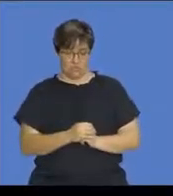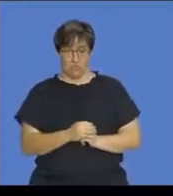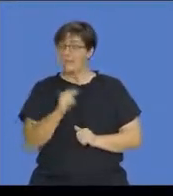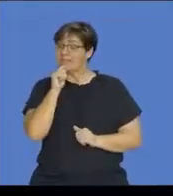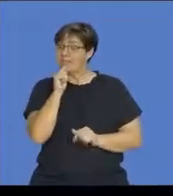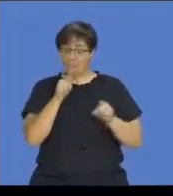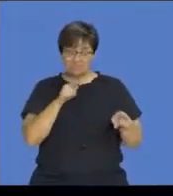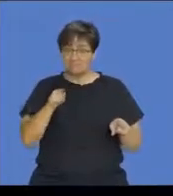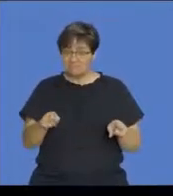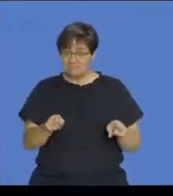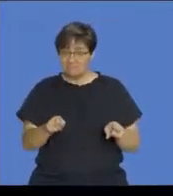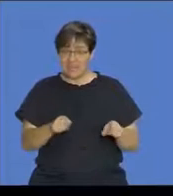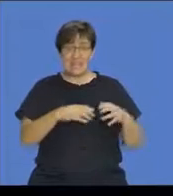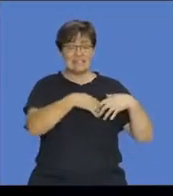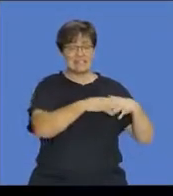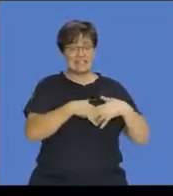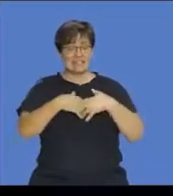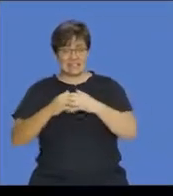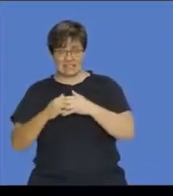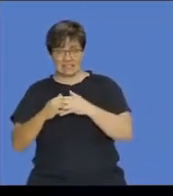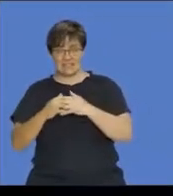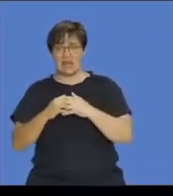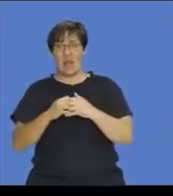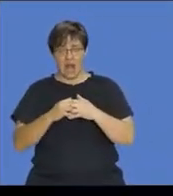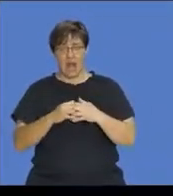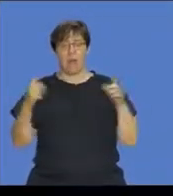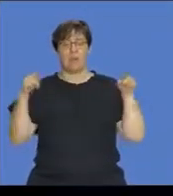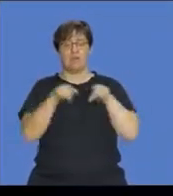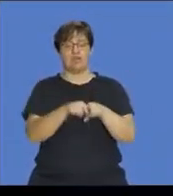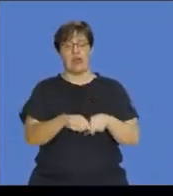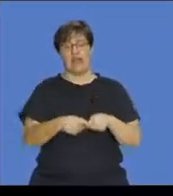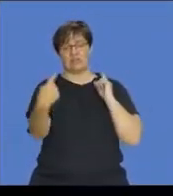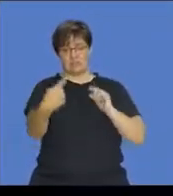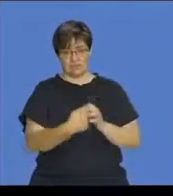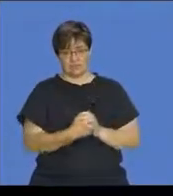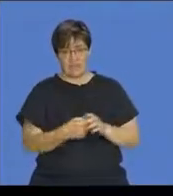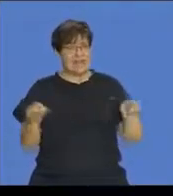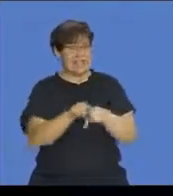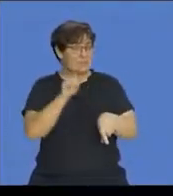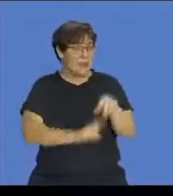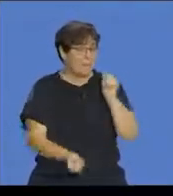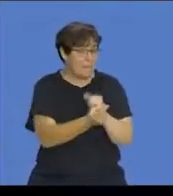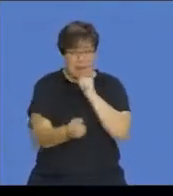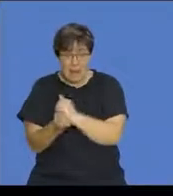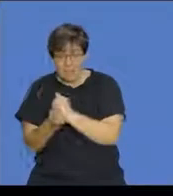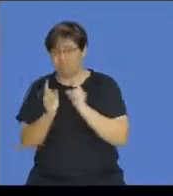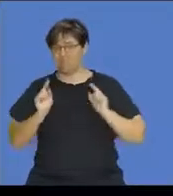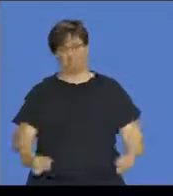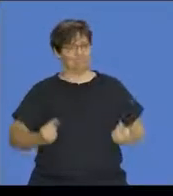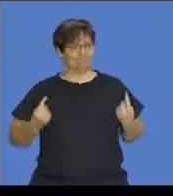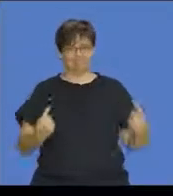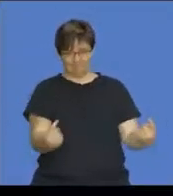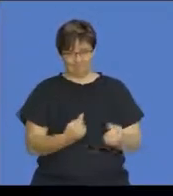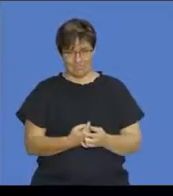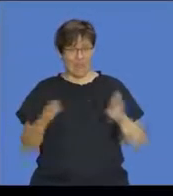these events or sets are mutually exclusive. They cannot happen at the same time. The intersection